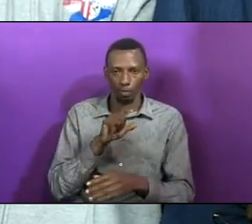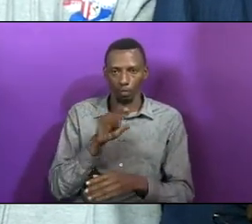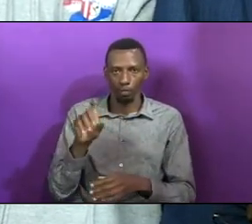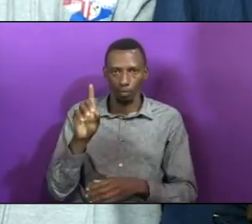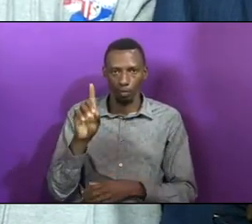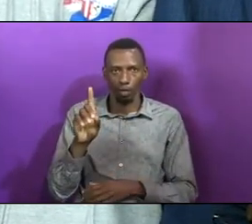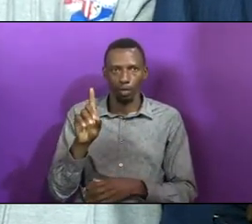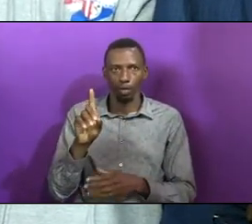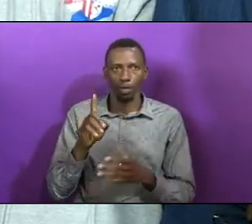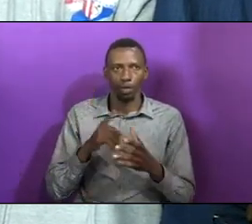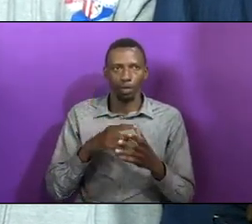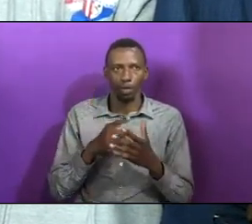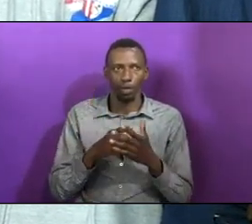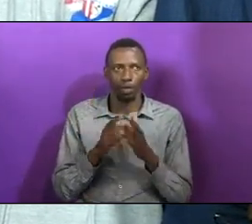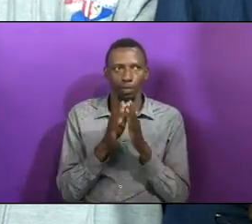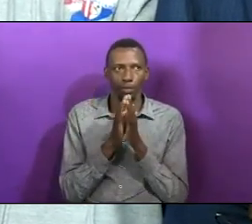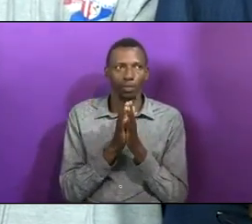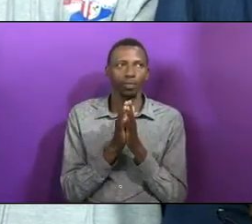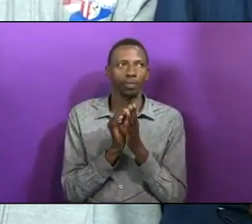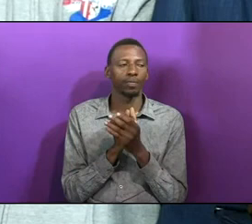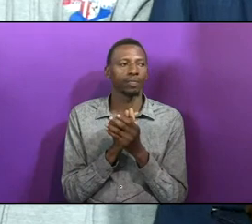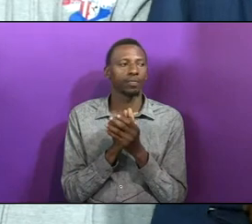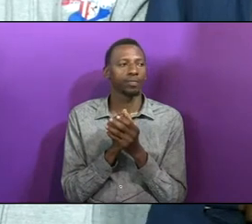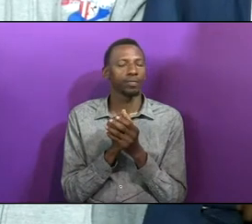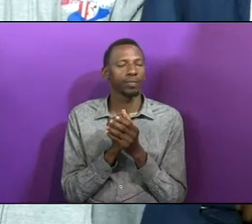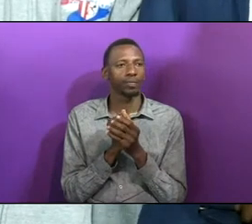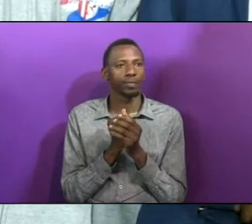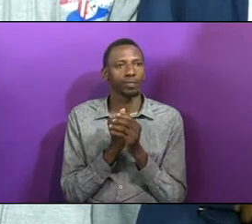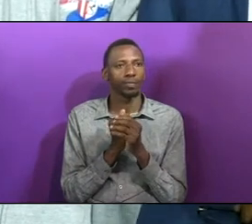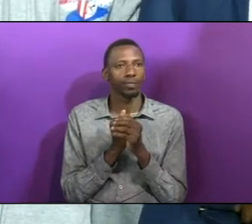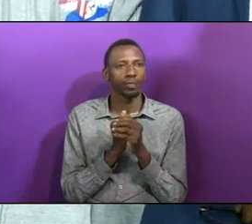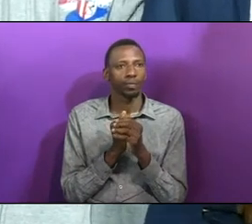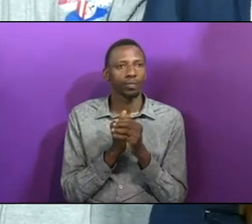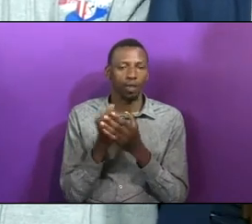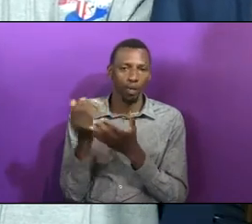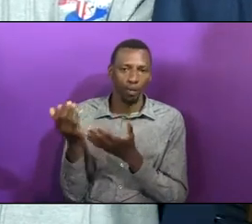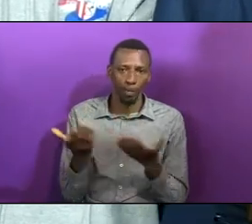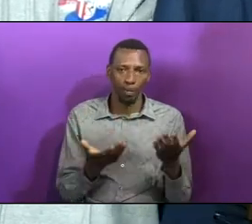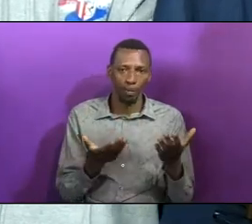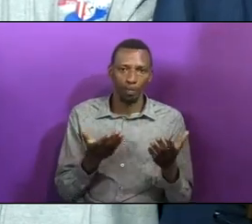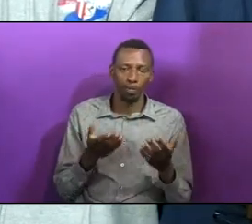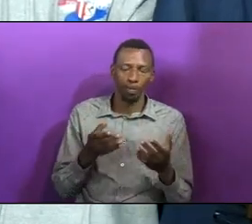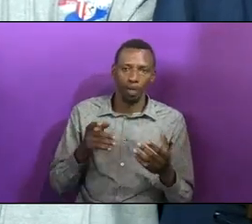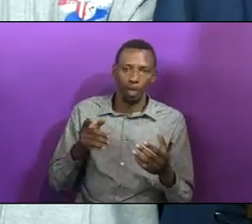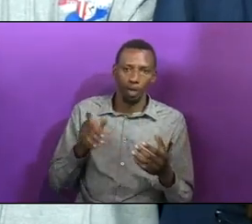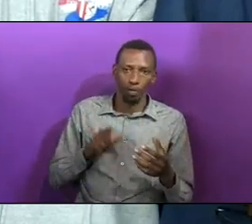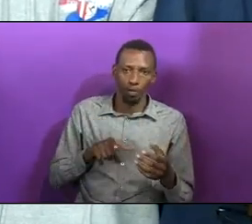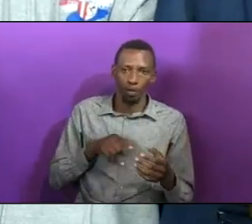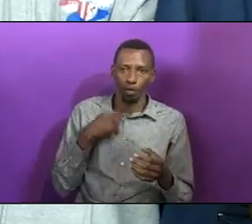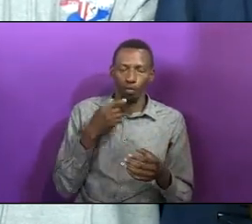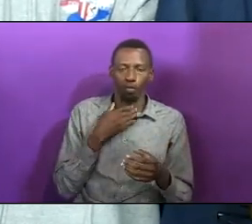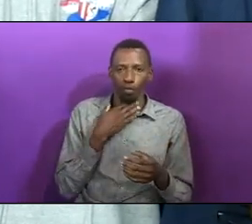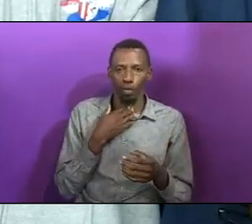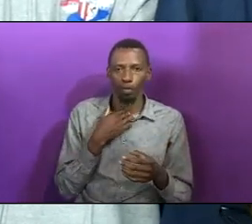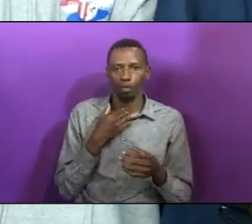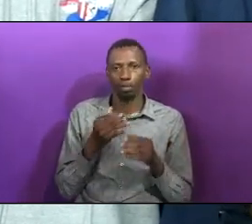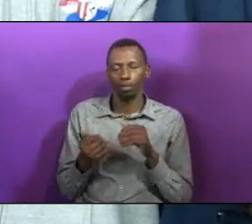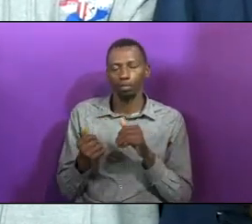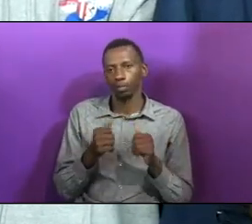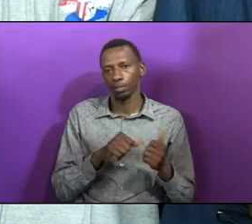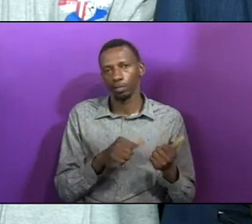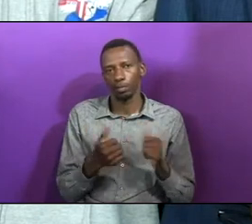You bring the ladies that want to be baptized. As you also seek a blessing. That the Lord who blessed the womb of Rachel.